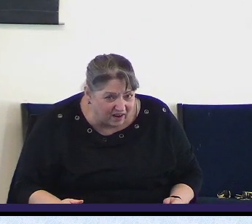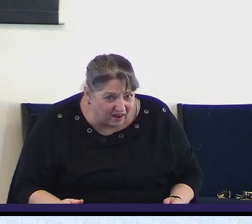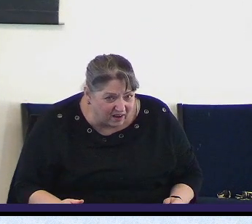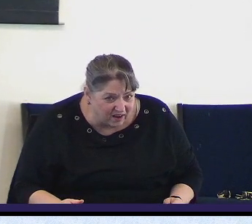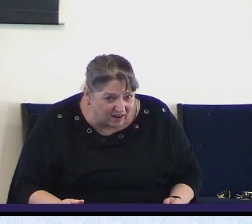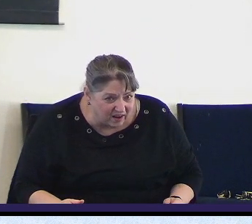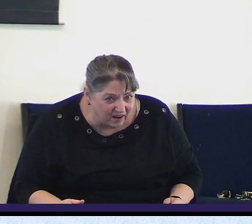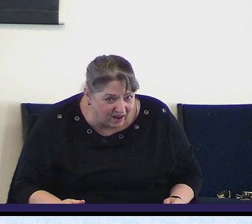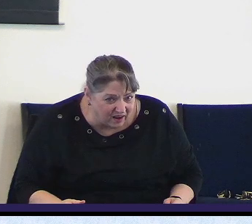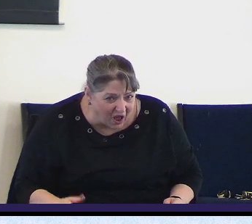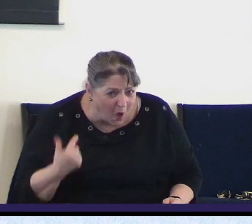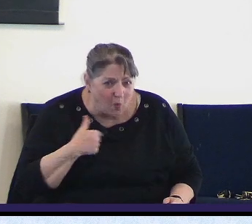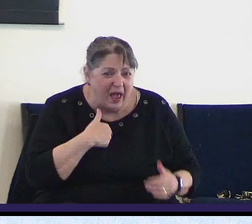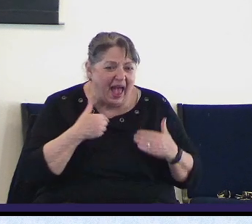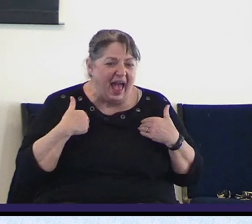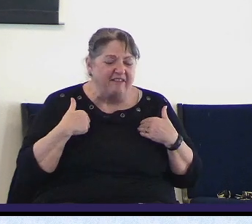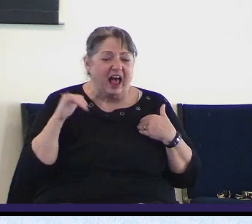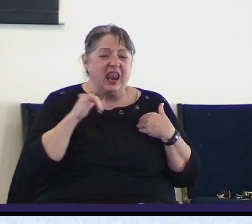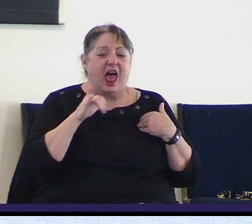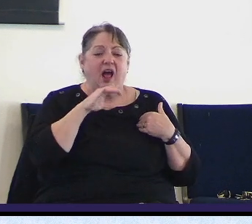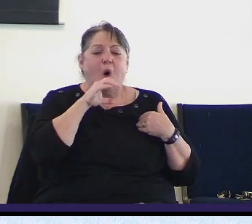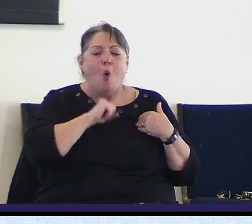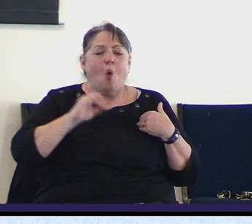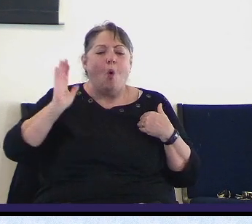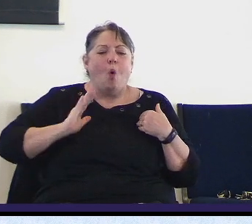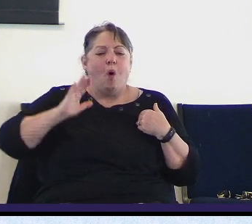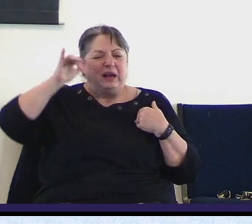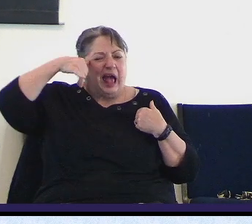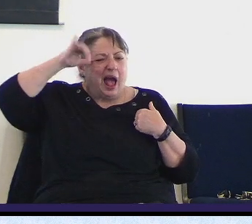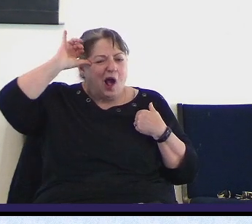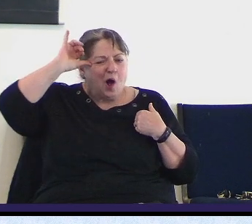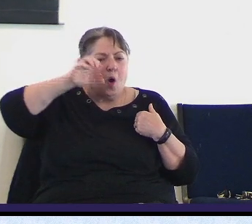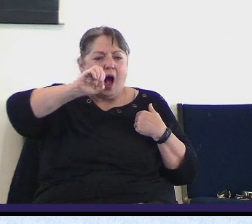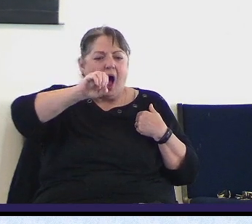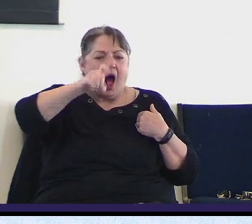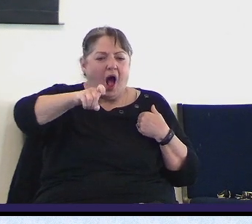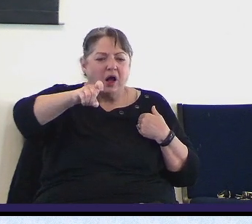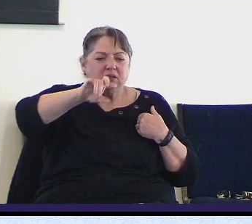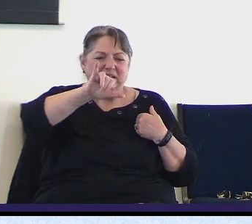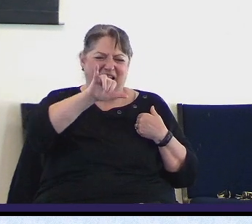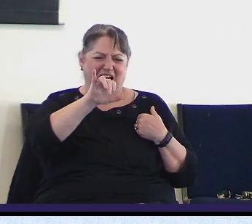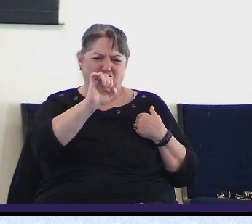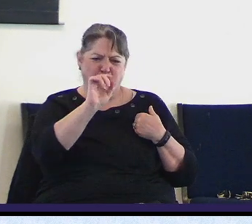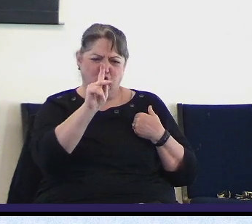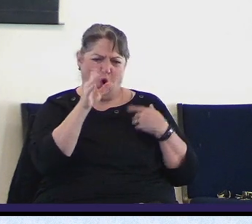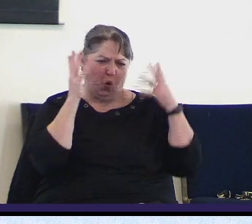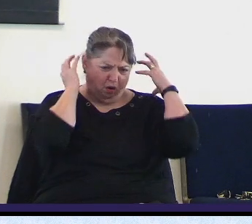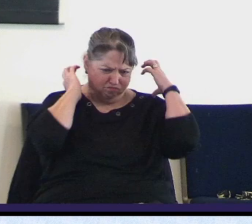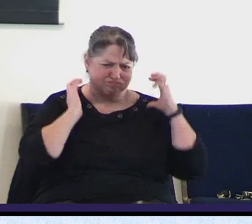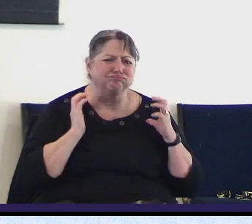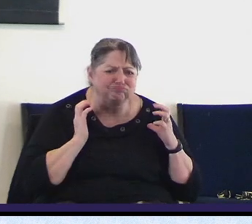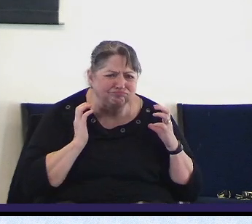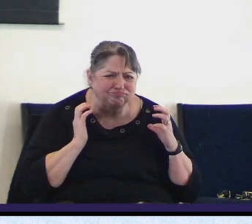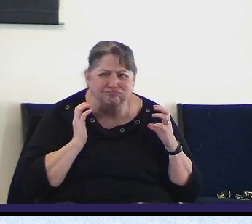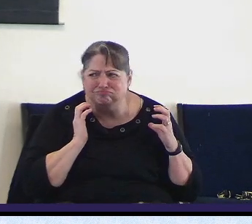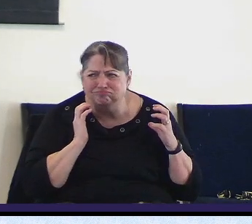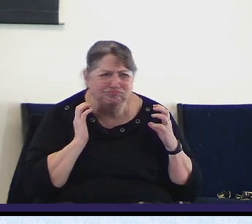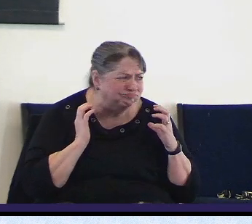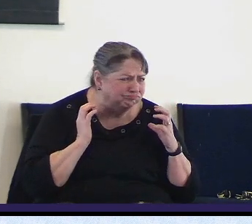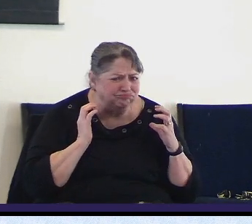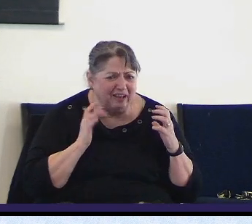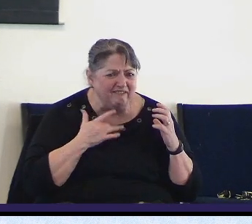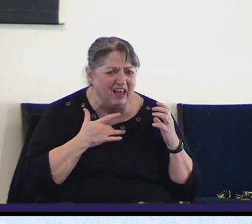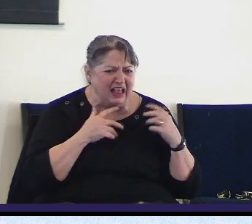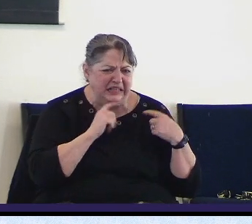of slavery and bondage is the word of God and if we're not sharing the word